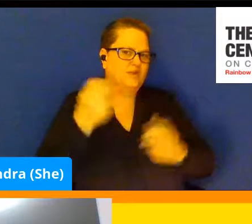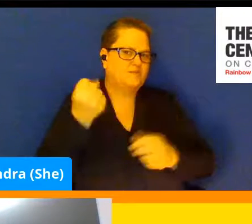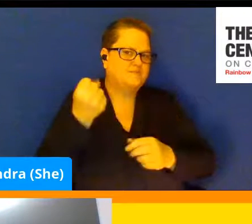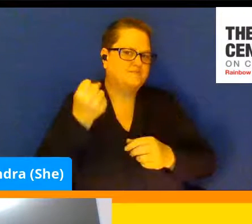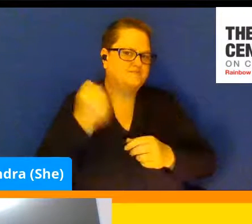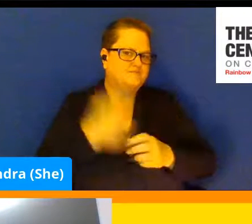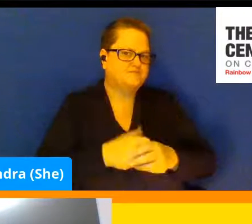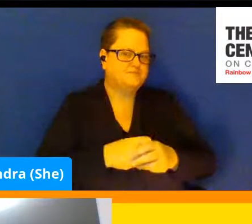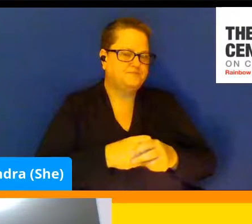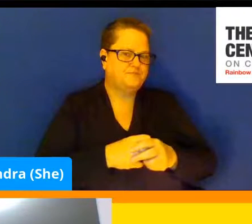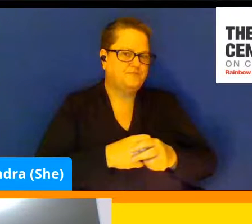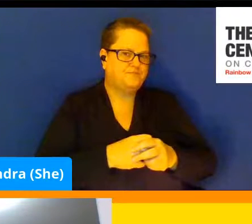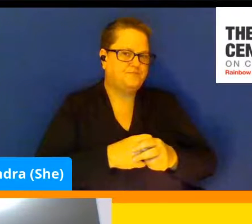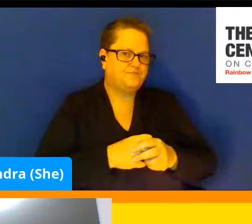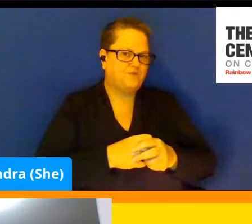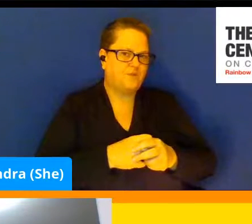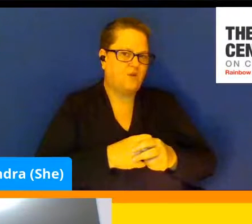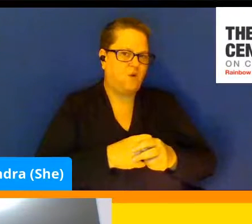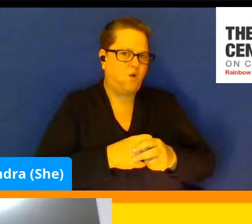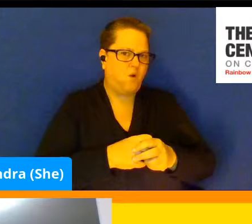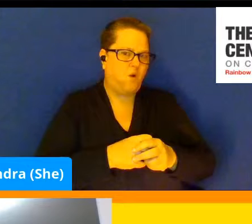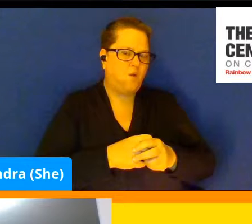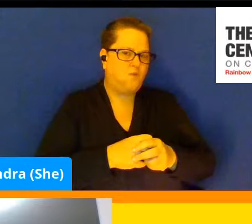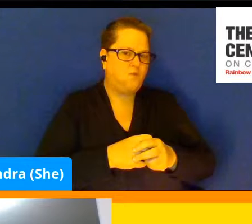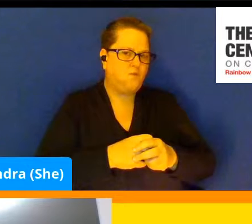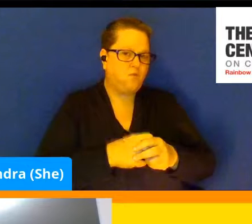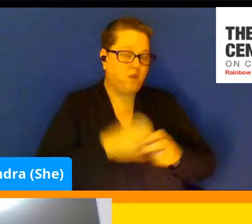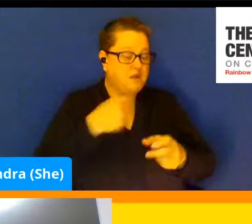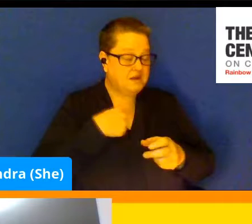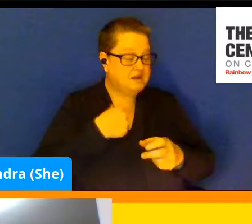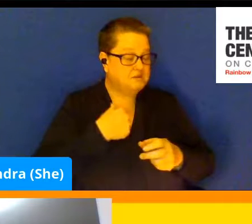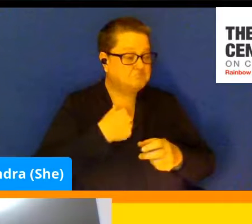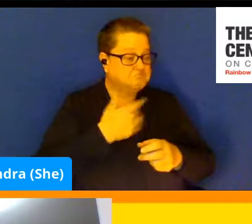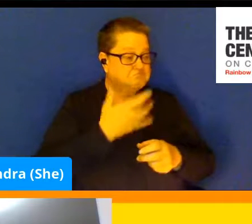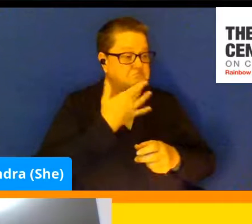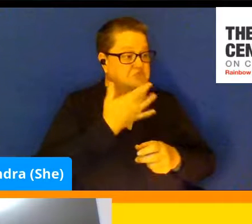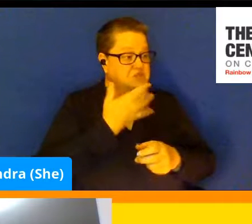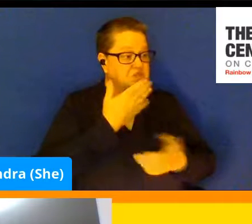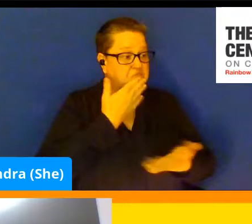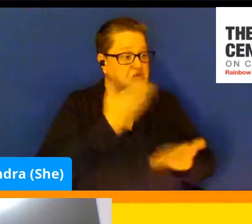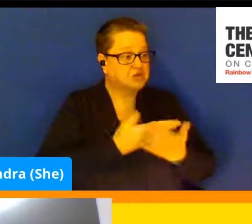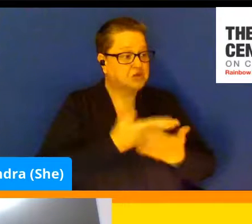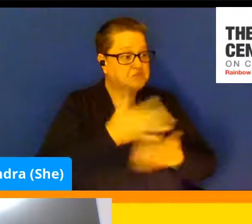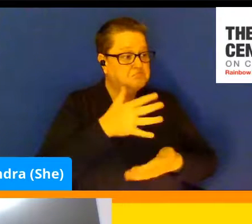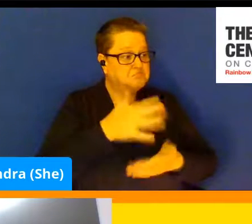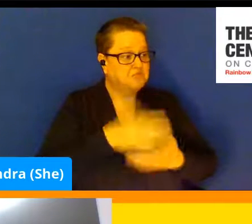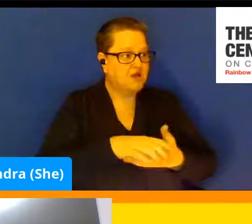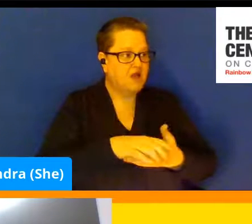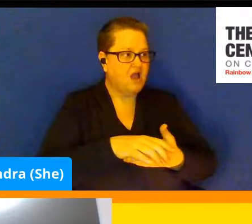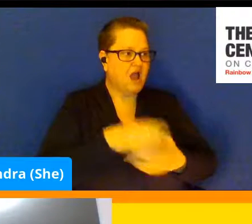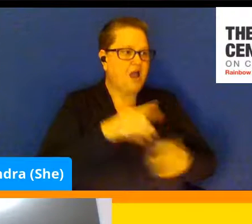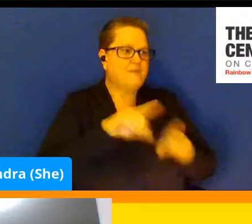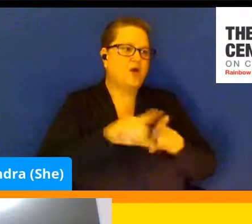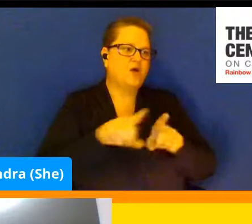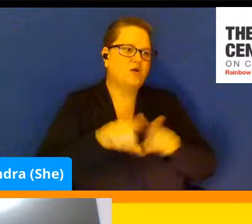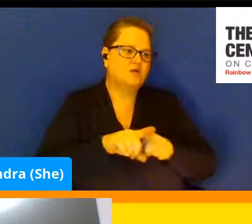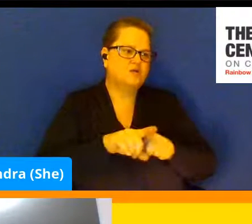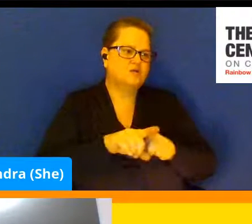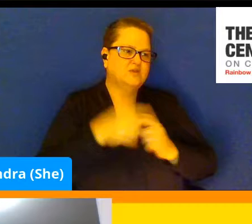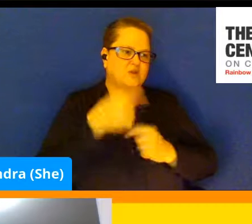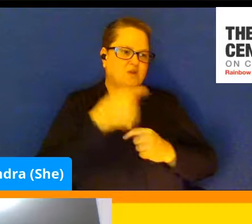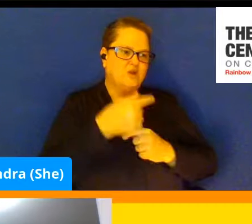Yeah. Yeah. And it came out pretty good. Um, I'm also gluten-free, so the cookies and cream weren't.